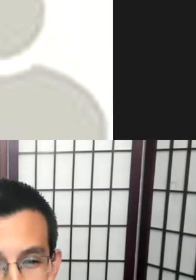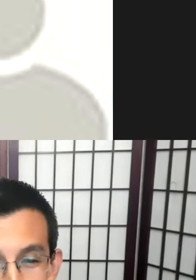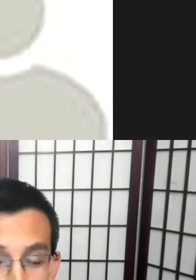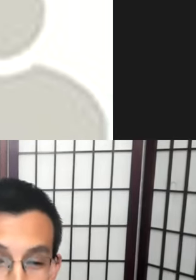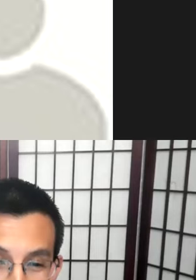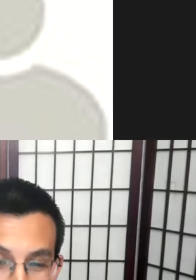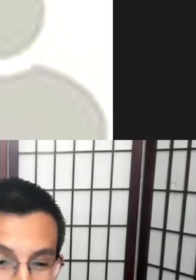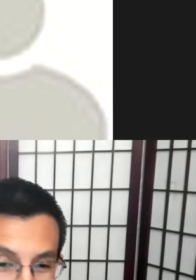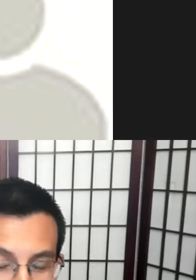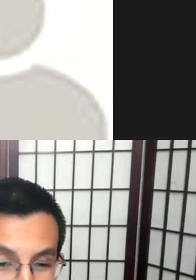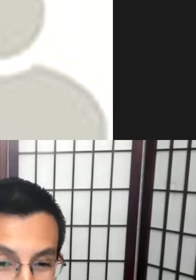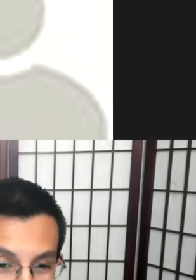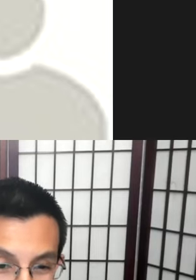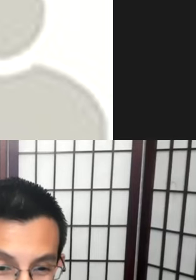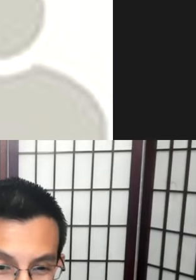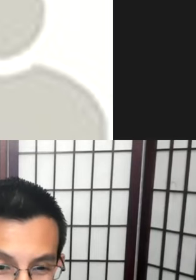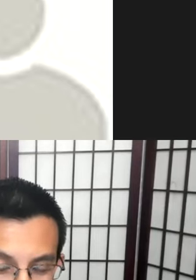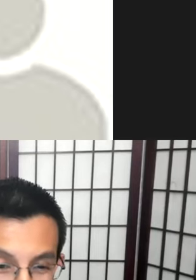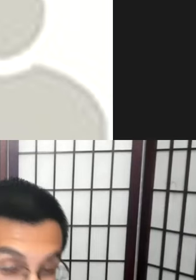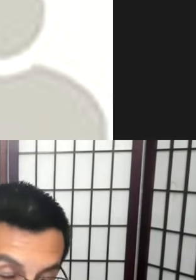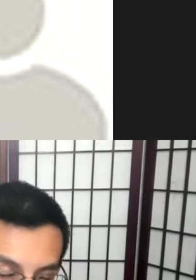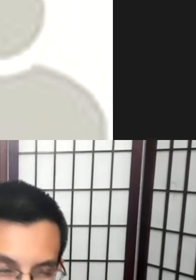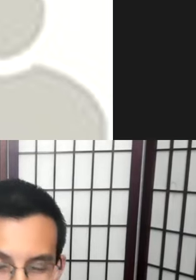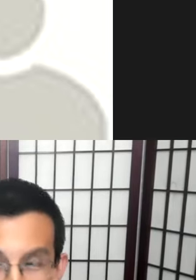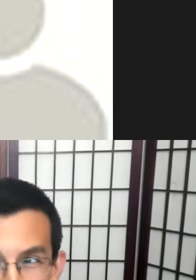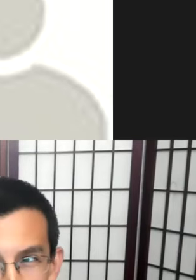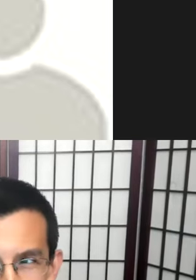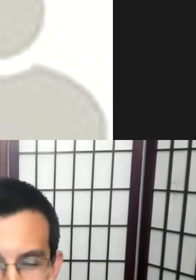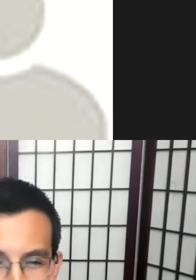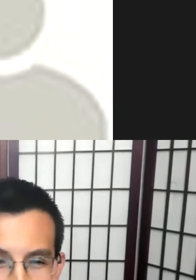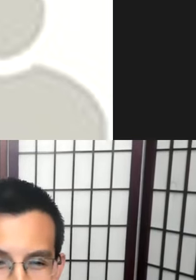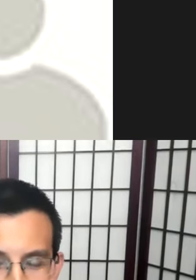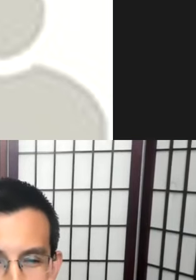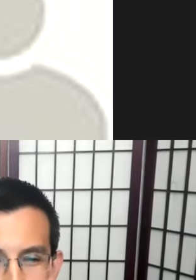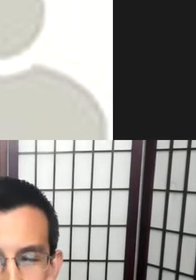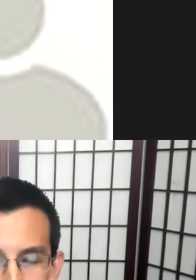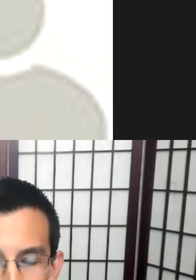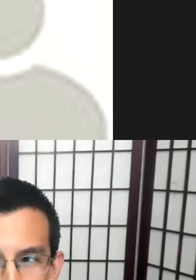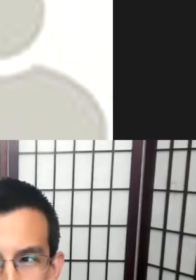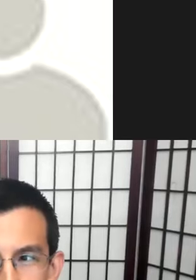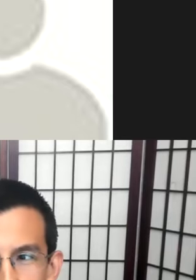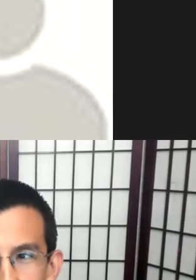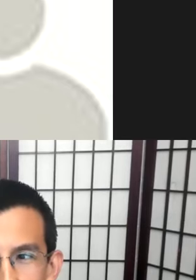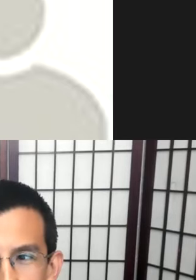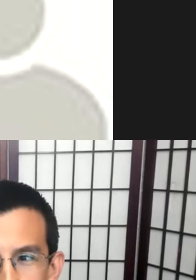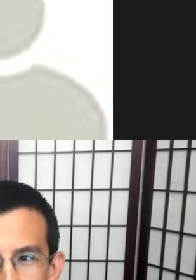to use the metaphors that are appropriate for them. Maybe, in fact, extinct is one of them.